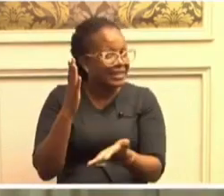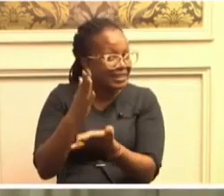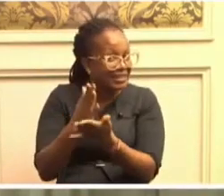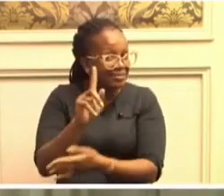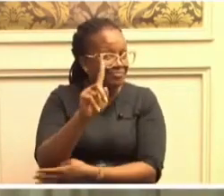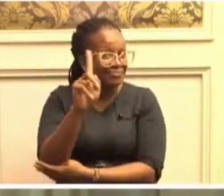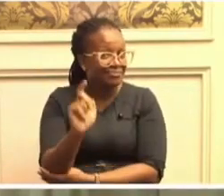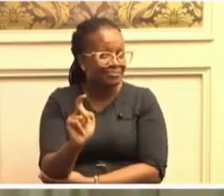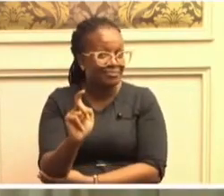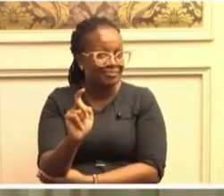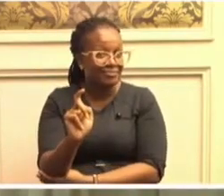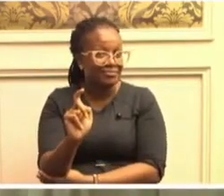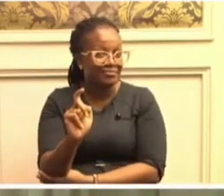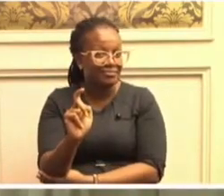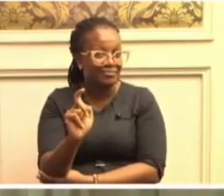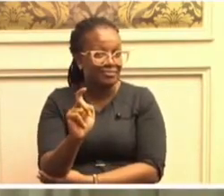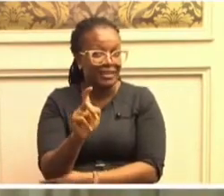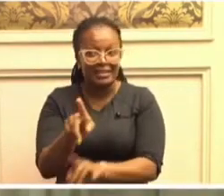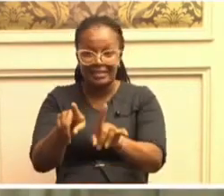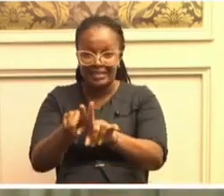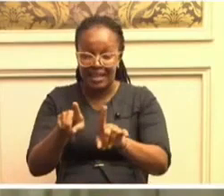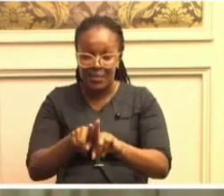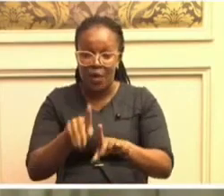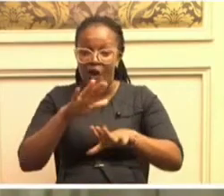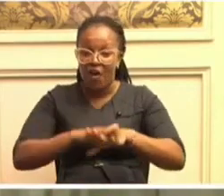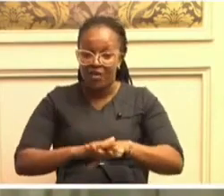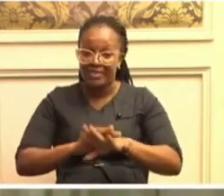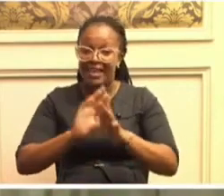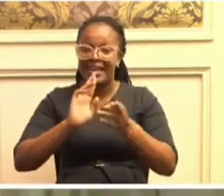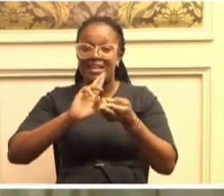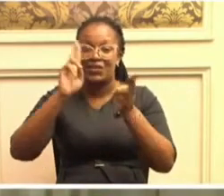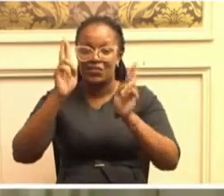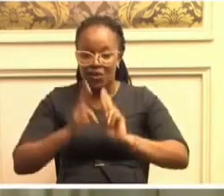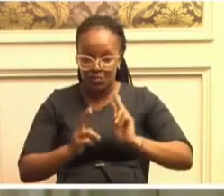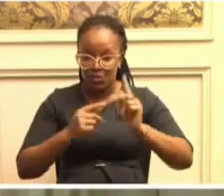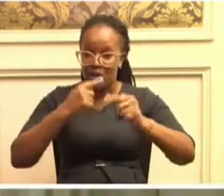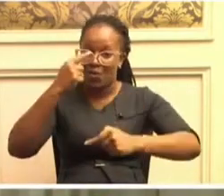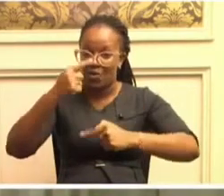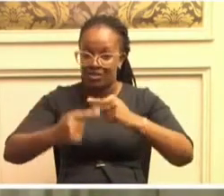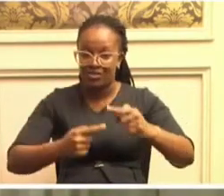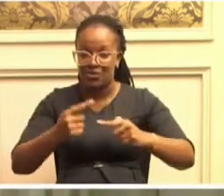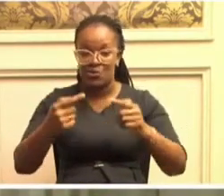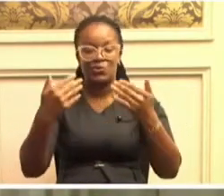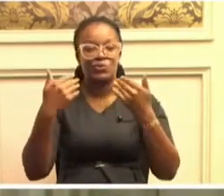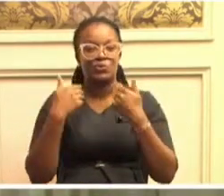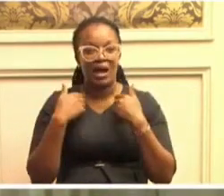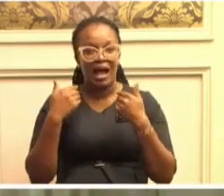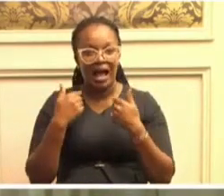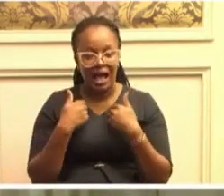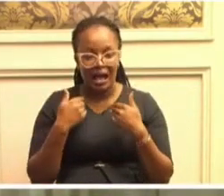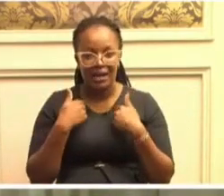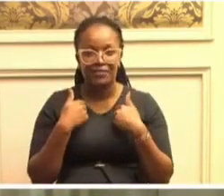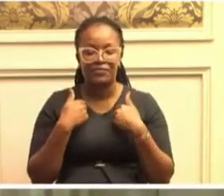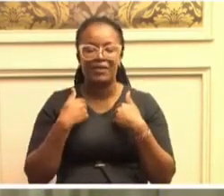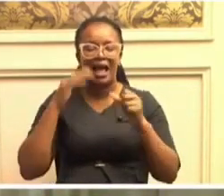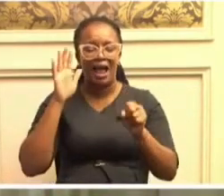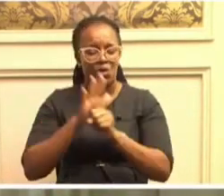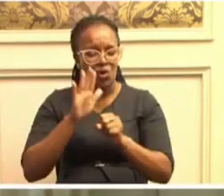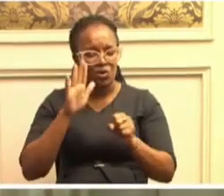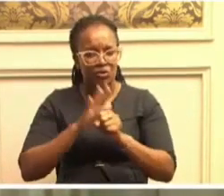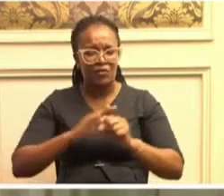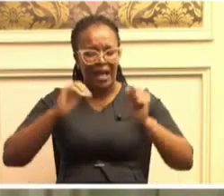Yet, despite all the reforms, we continue to have deep and bitter disagreements.